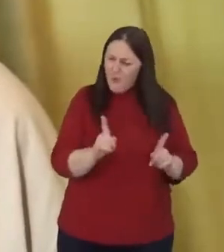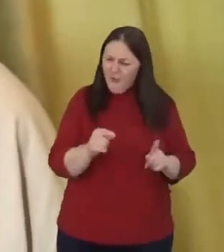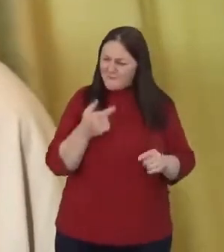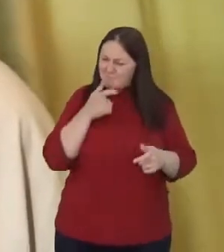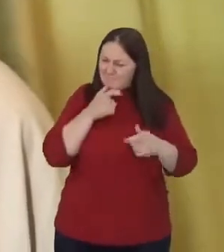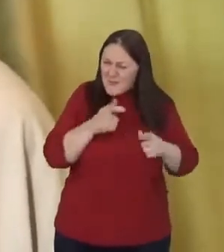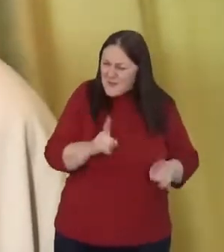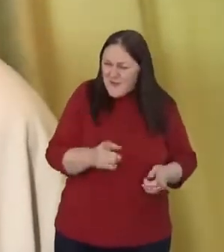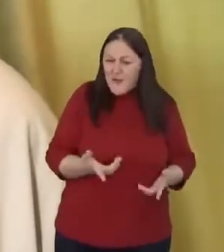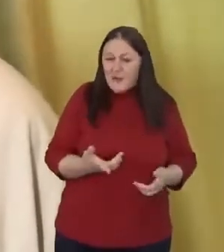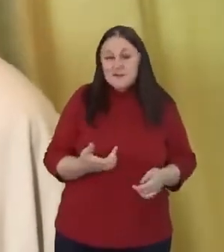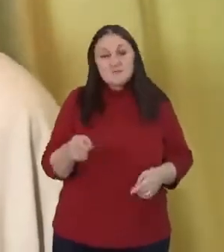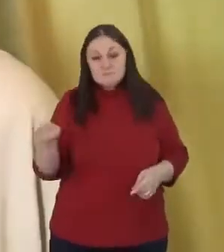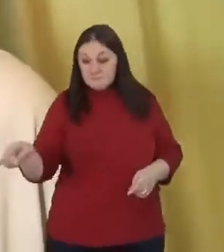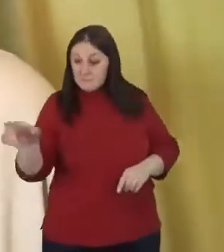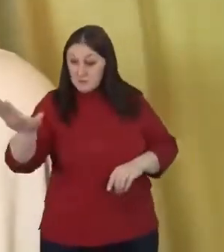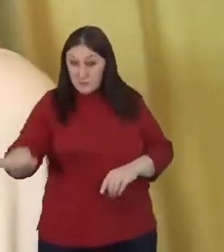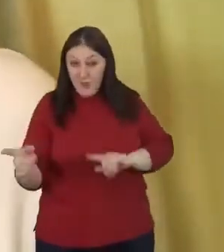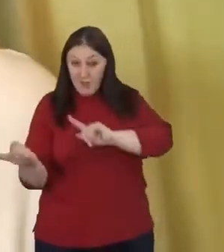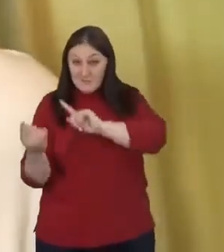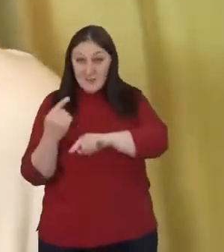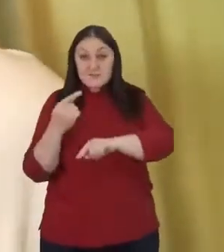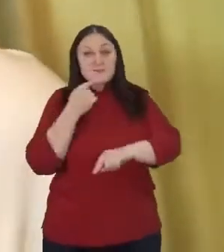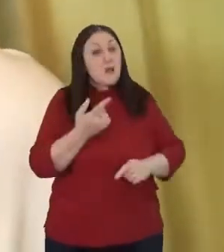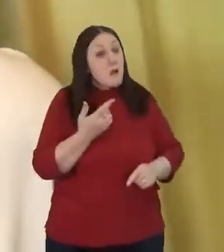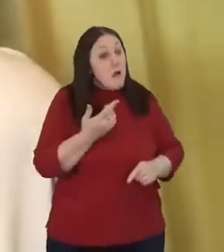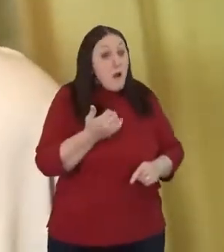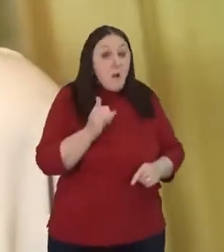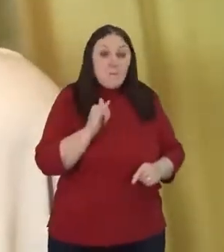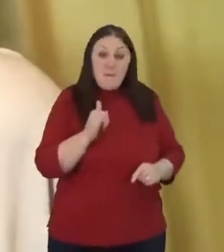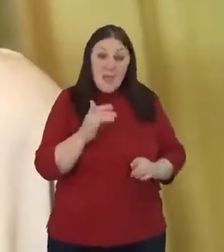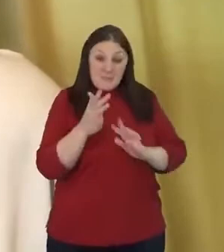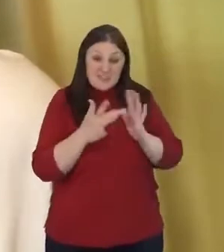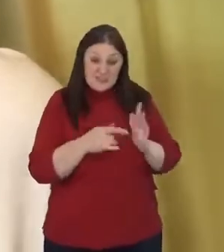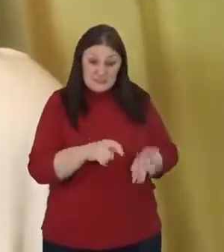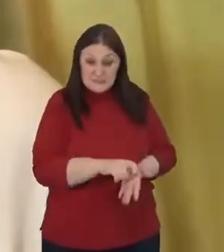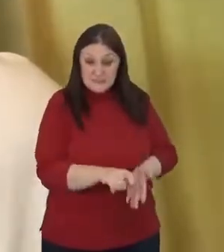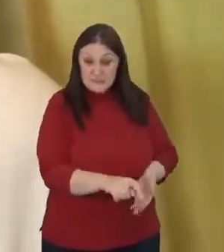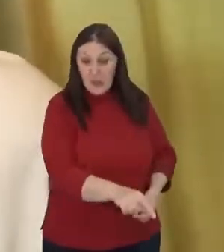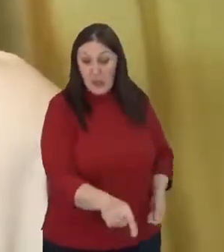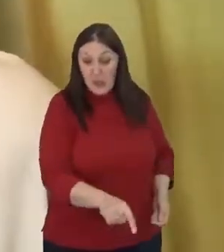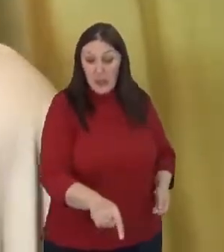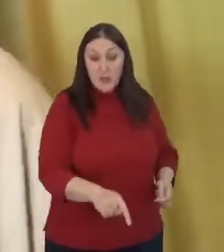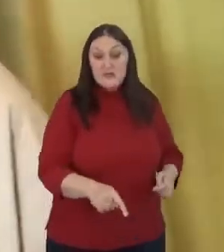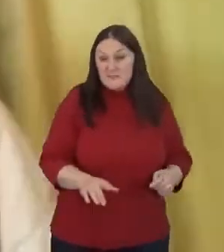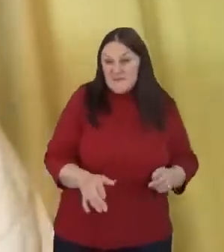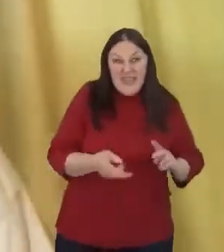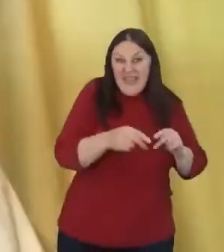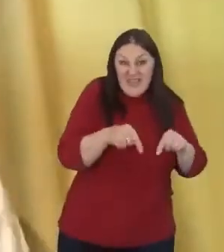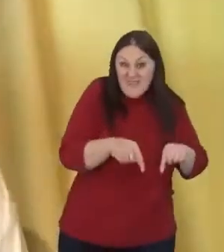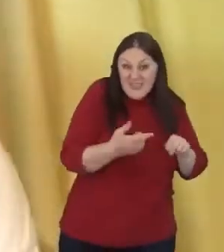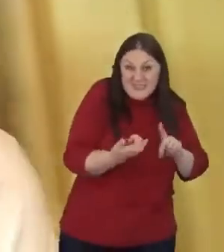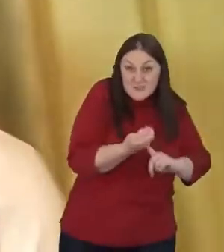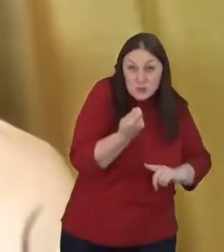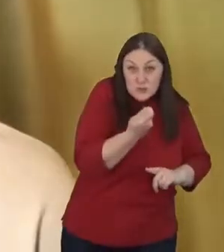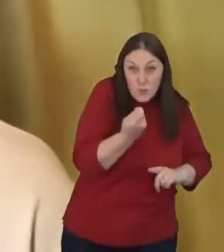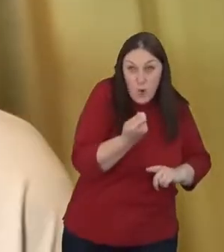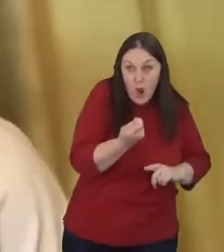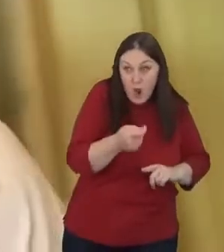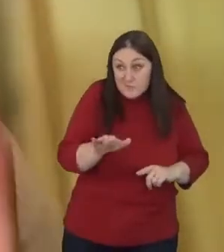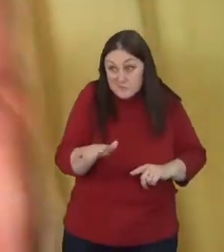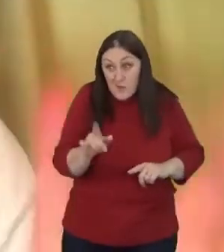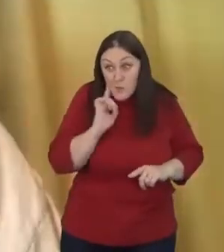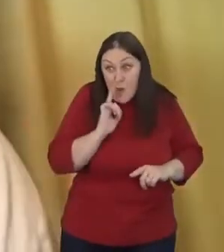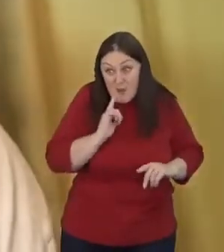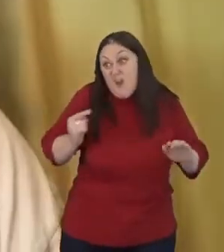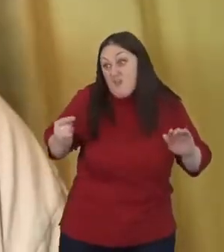maybe Jesus wrote, if this doesn't work, run woman. I think